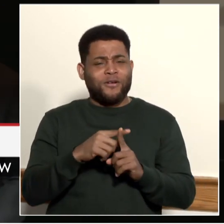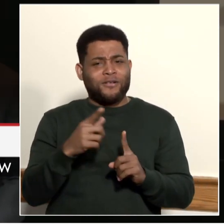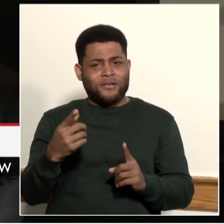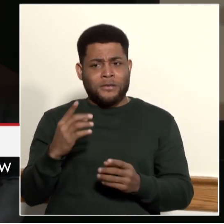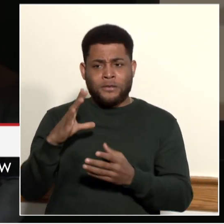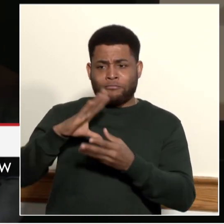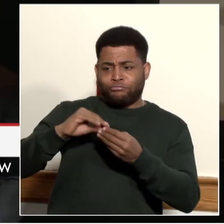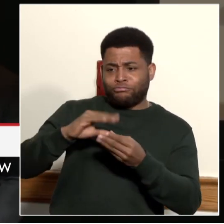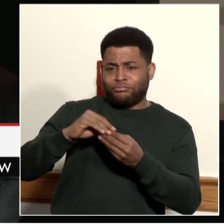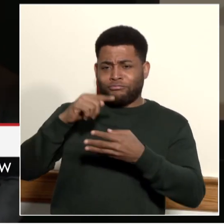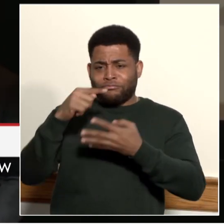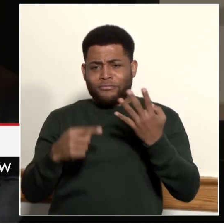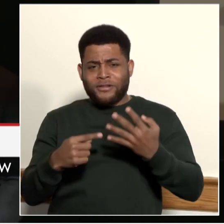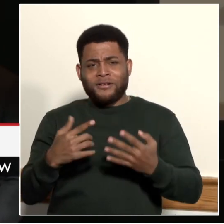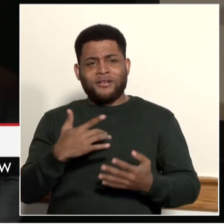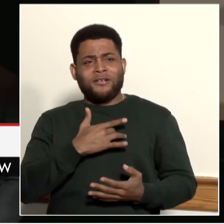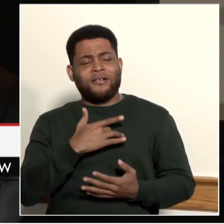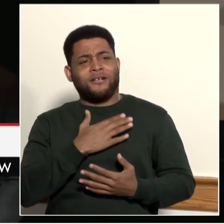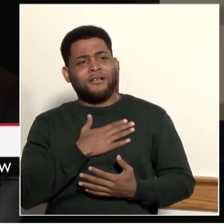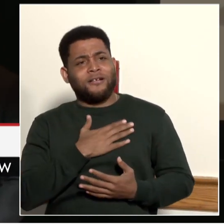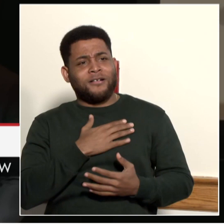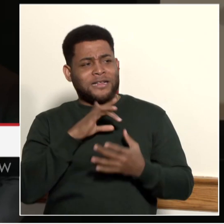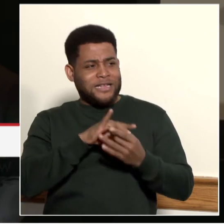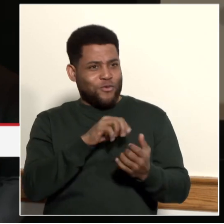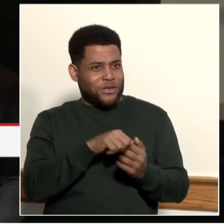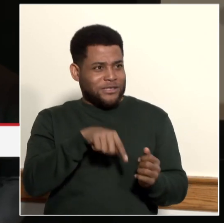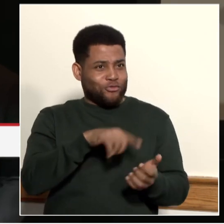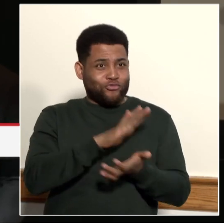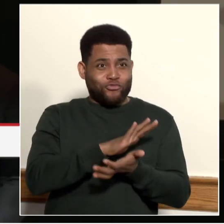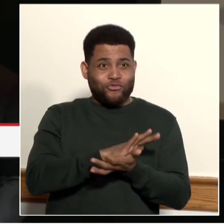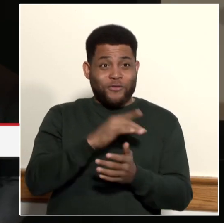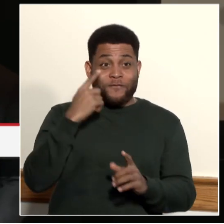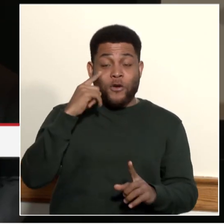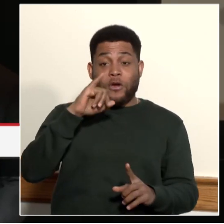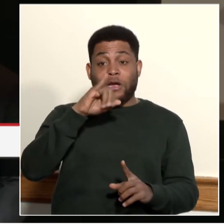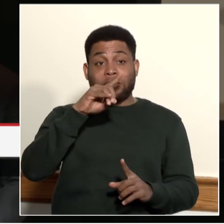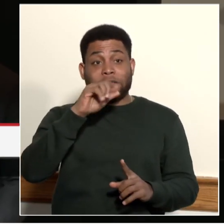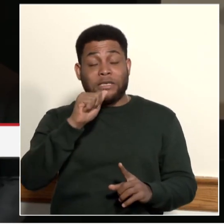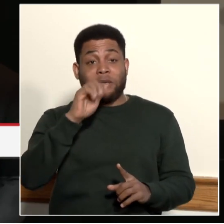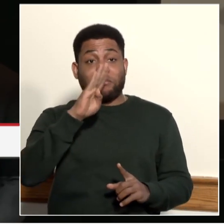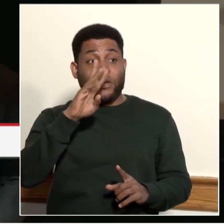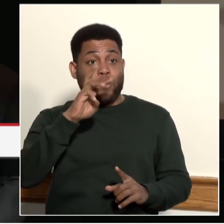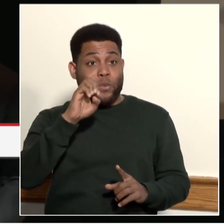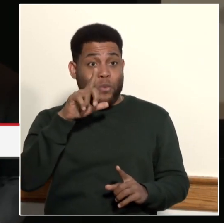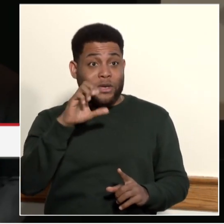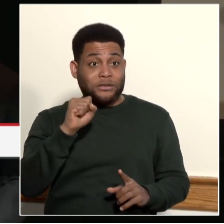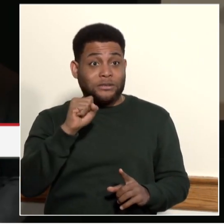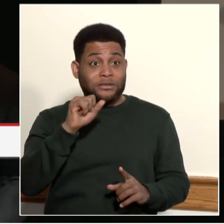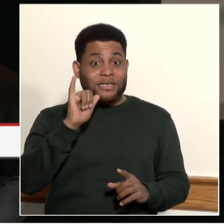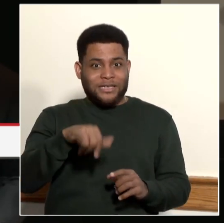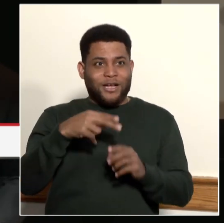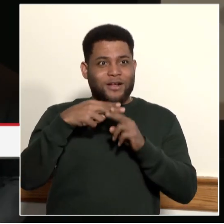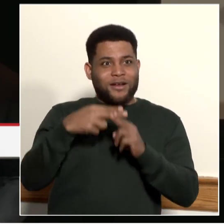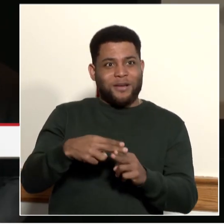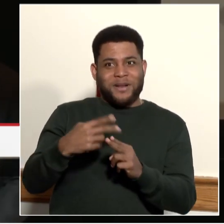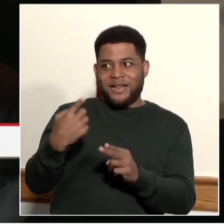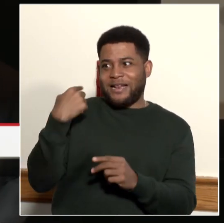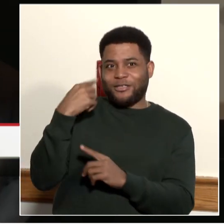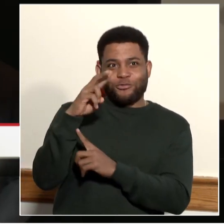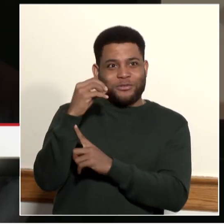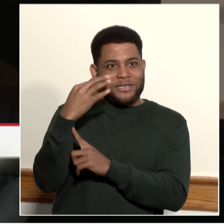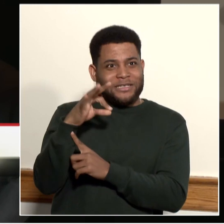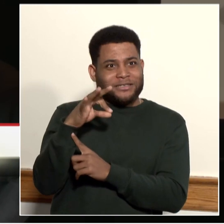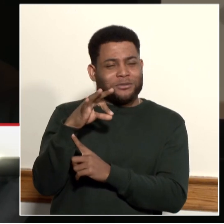school after Ida B. Wells seems like a great decision that we made back in 2019. As I look at this group